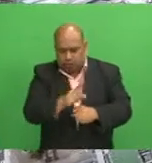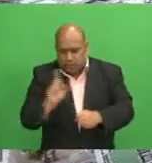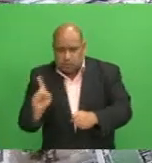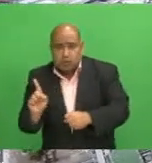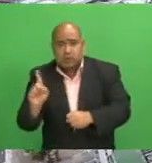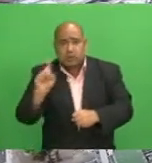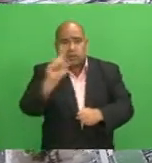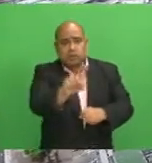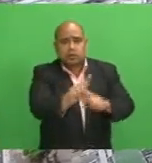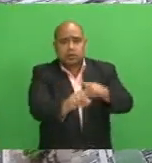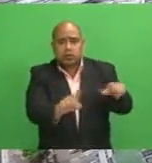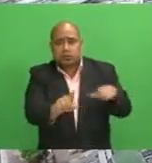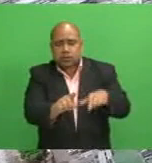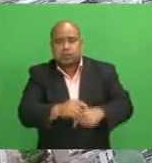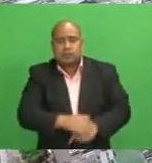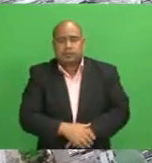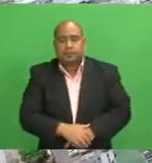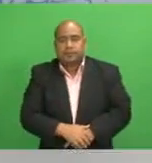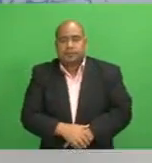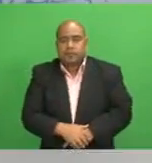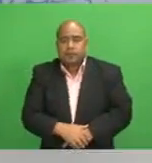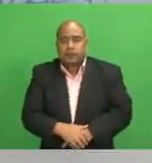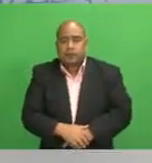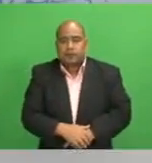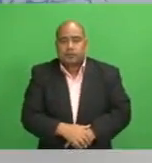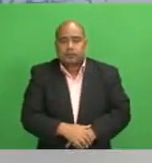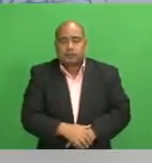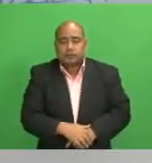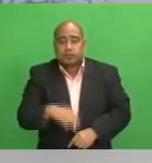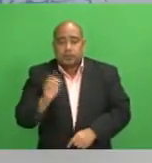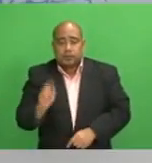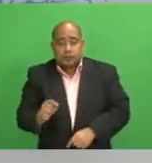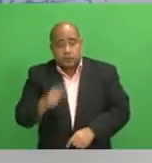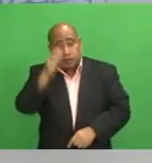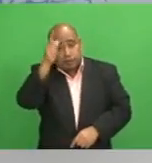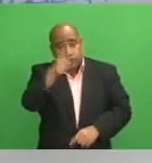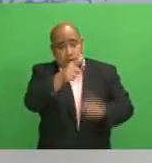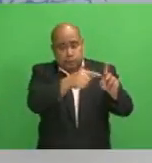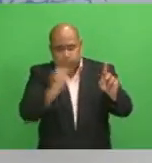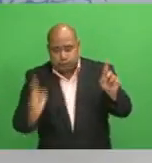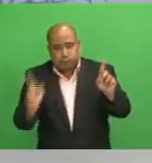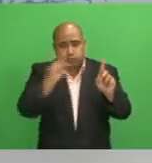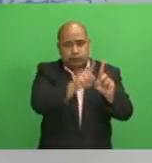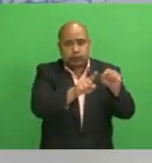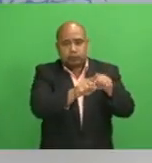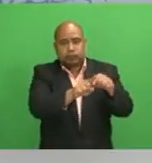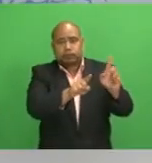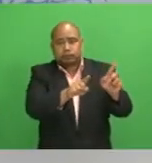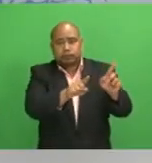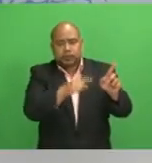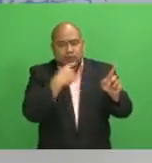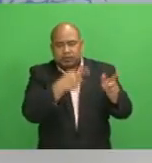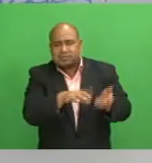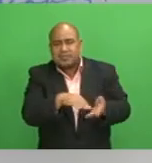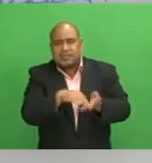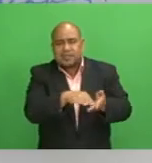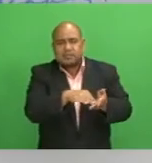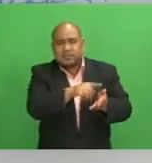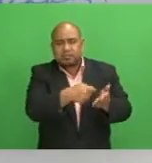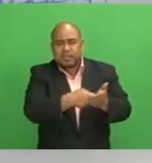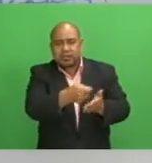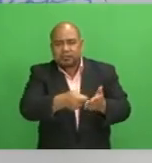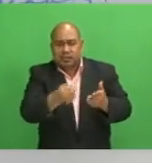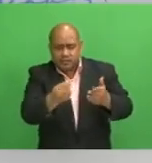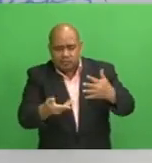employer with the help of the rate payer to see if deductions